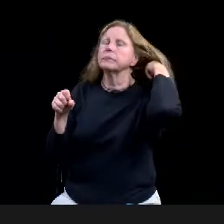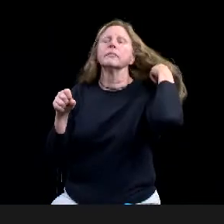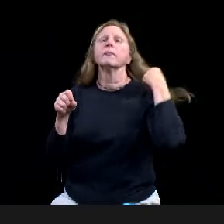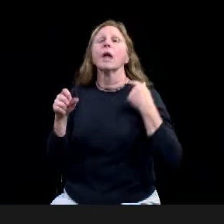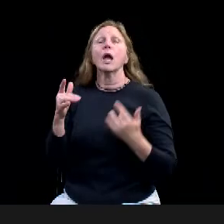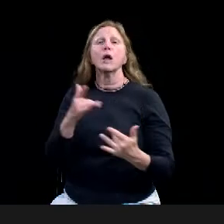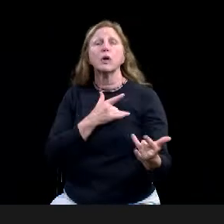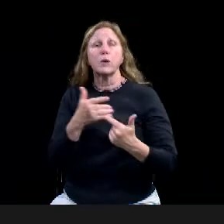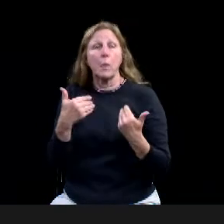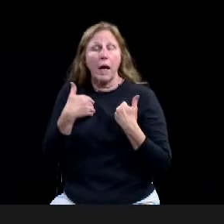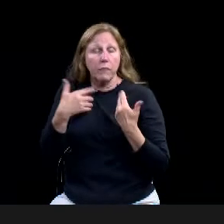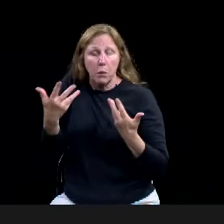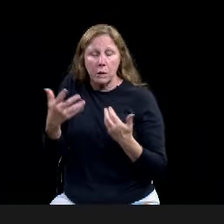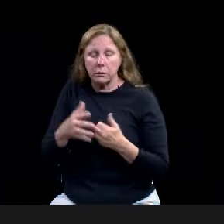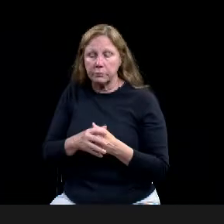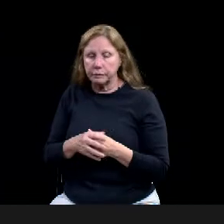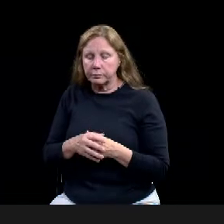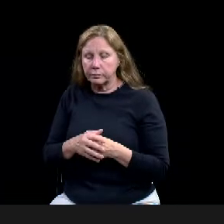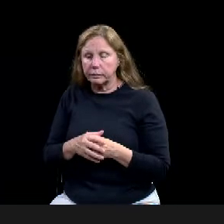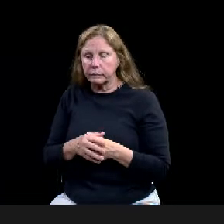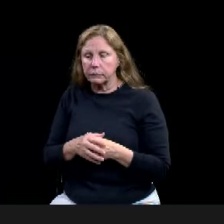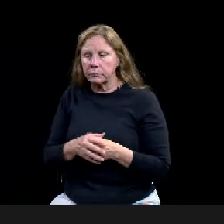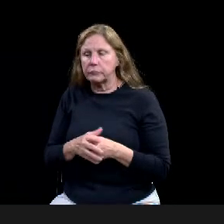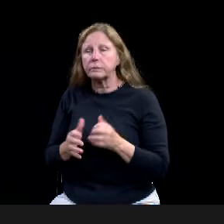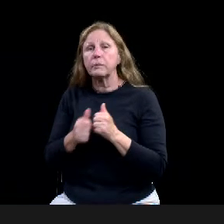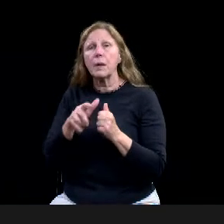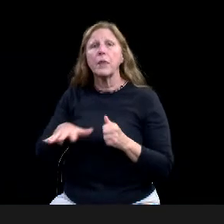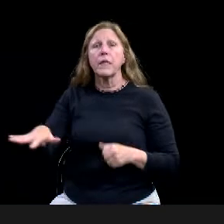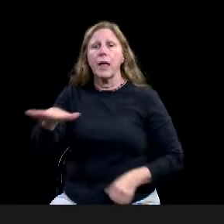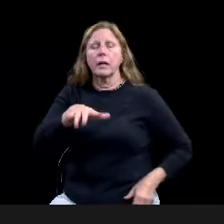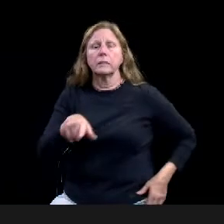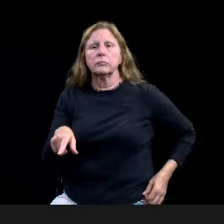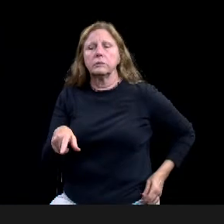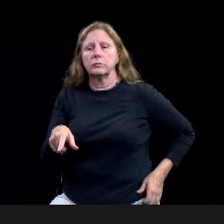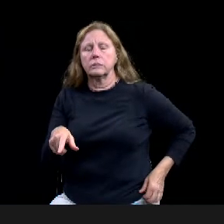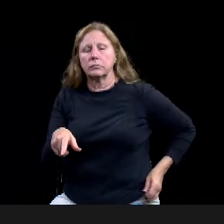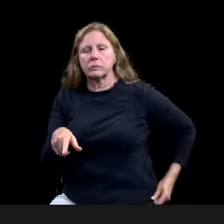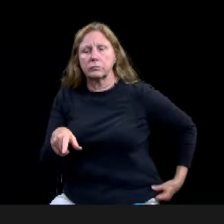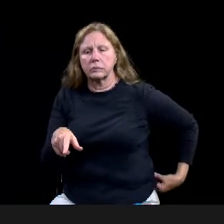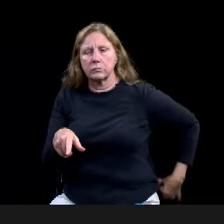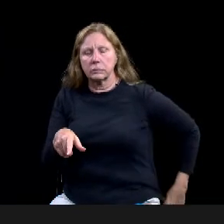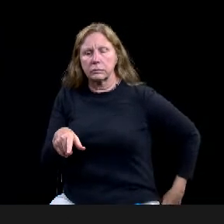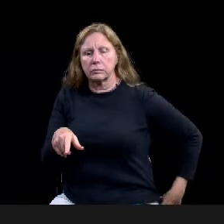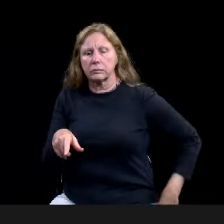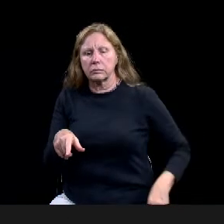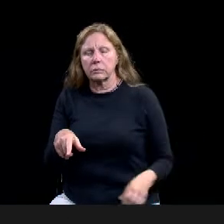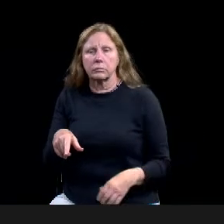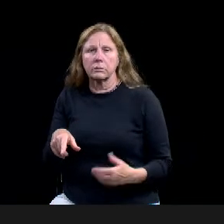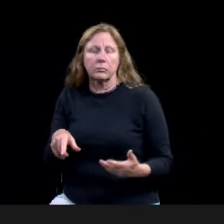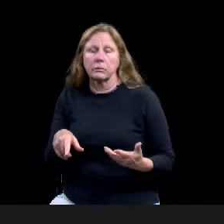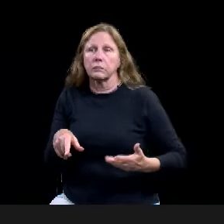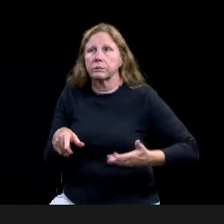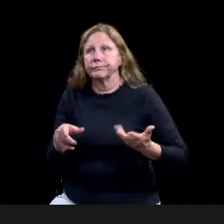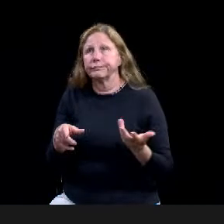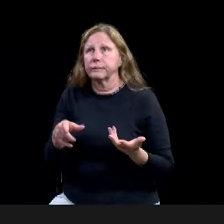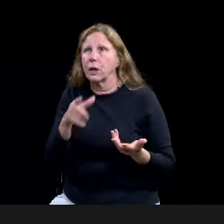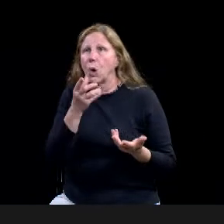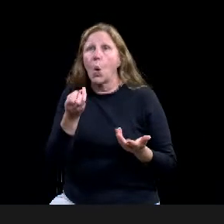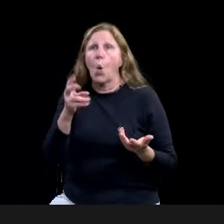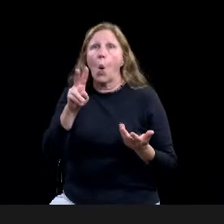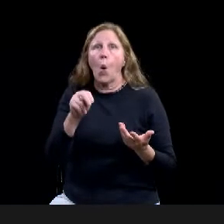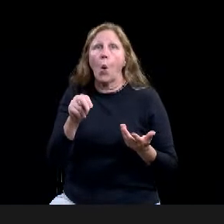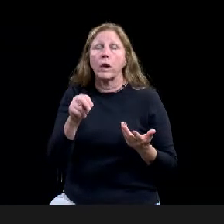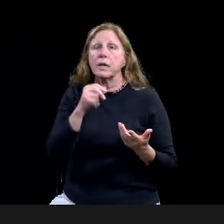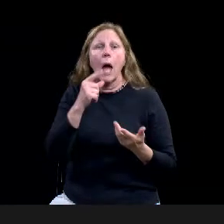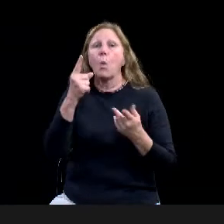there's not, there's, uh, it's not like it's all one owner. There's, you know, it's a little pieces, you know, a lot of them are single family, but there's, I mean, there's